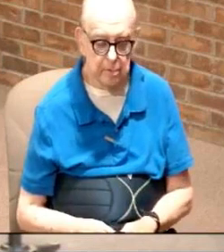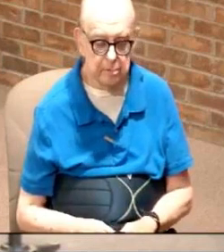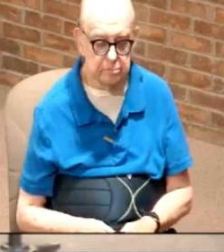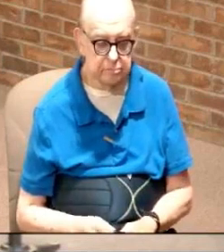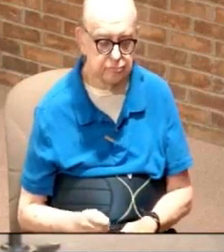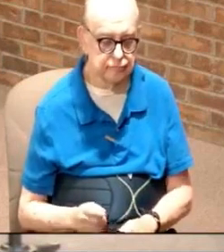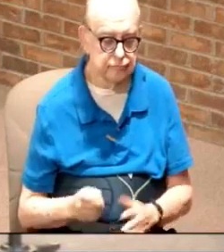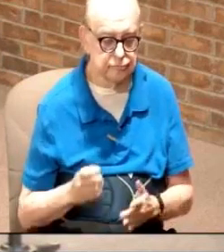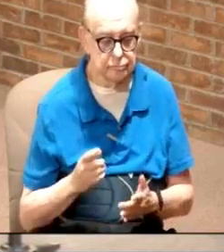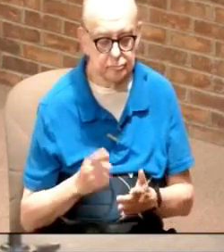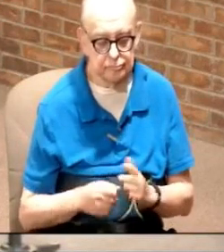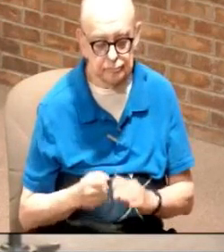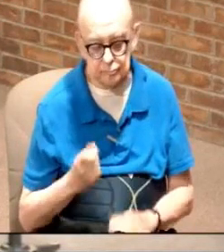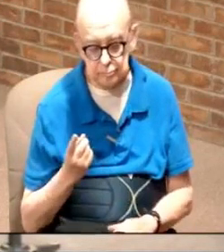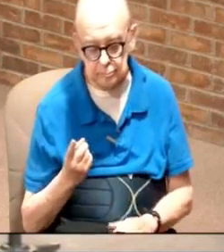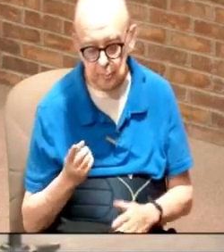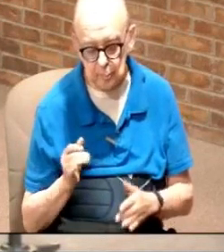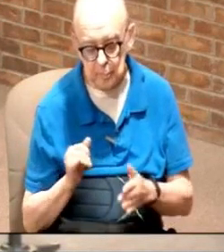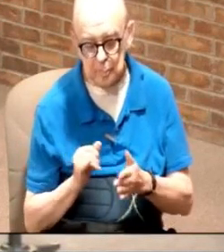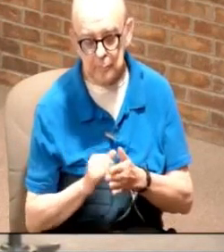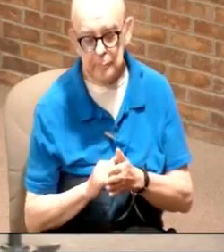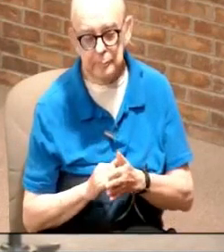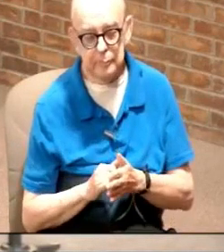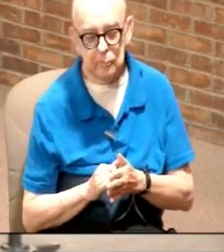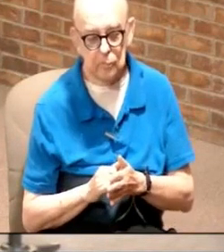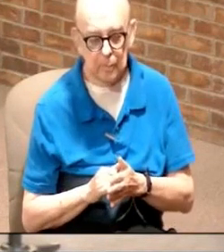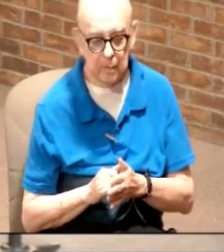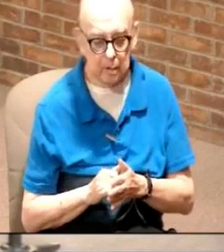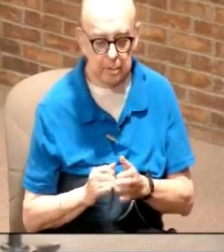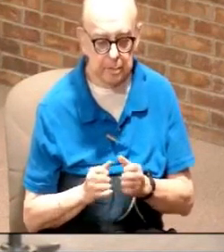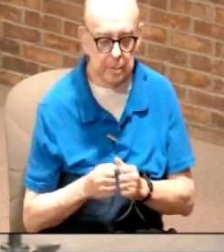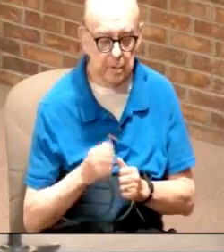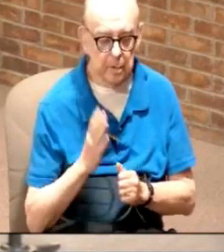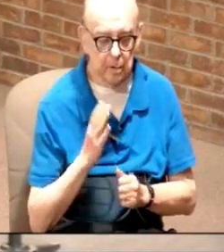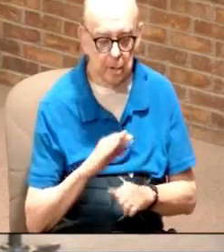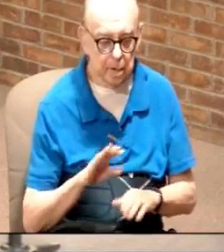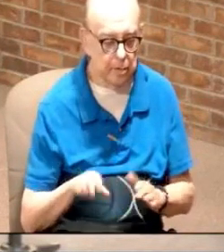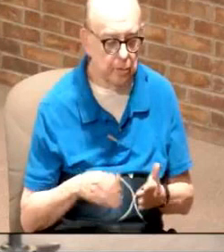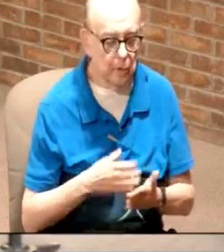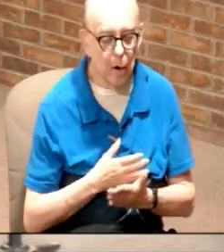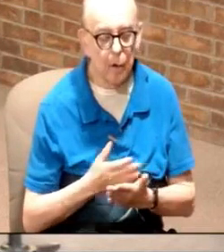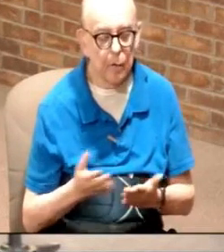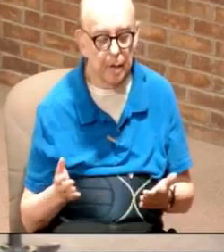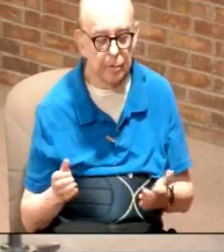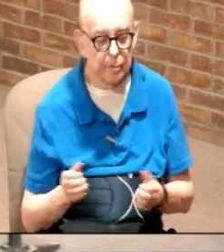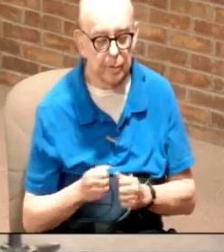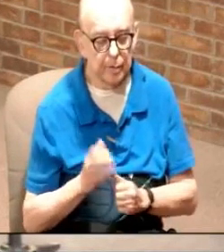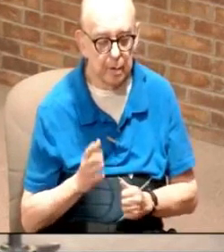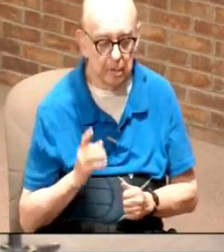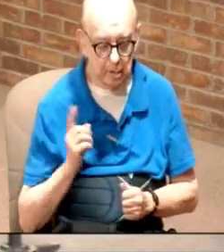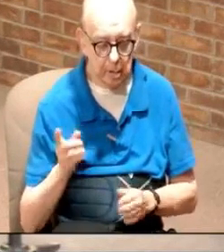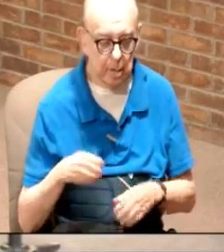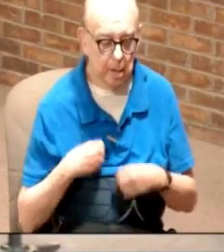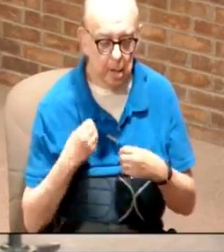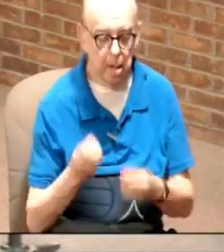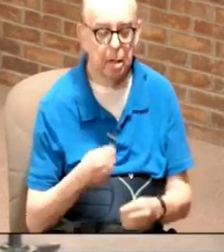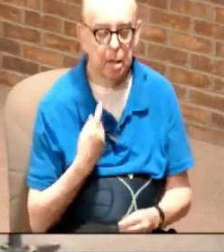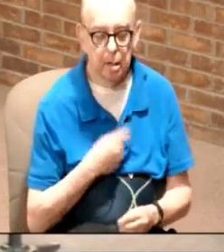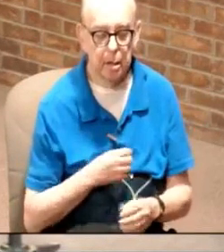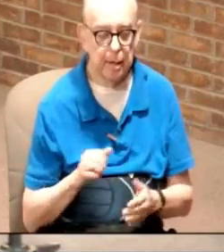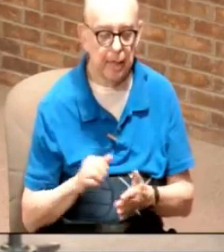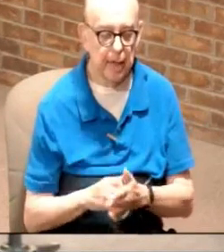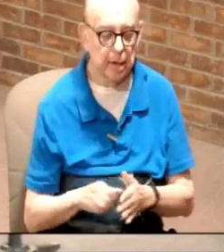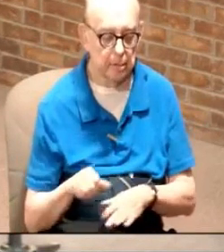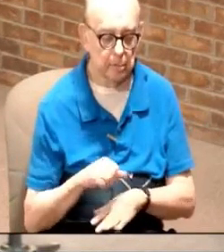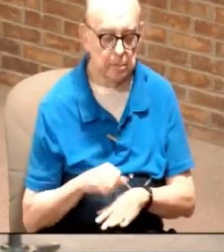But what I understand is this. With God, I can do all things because He has given us that